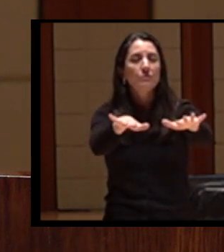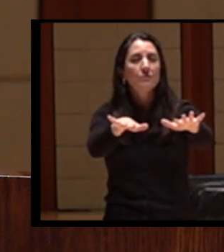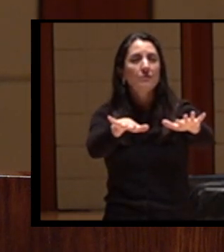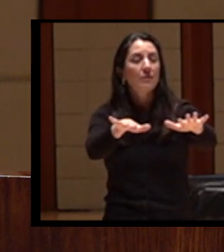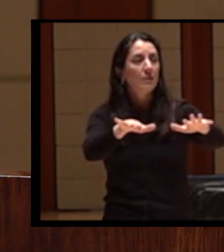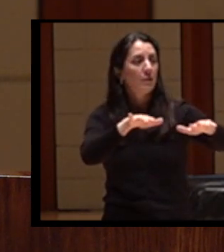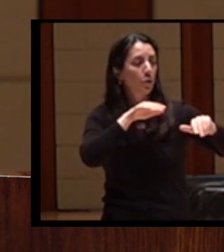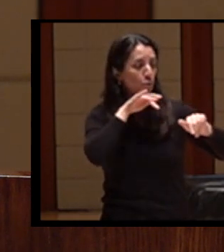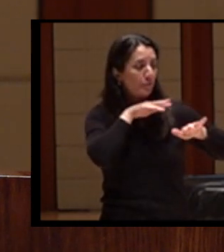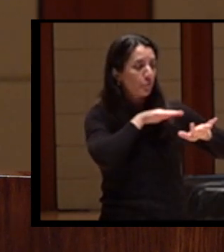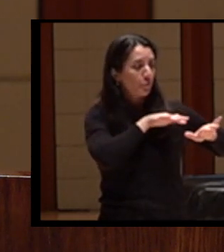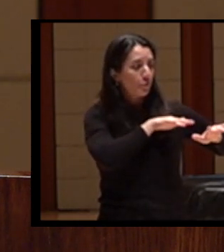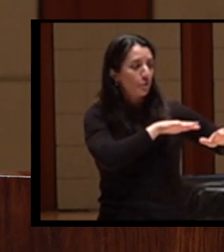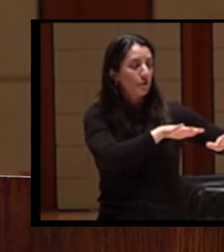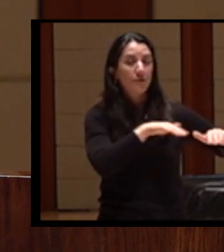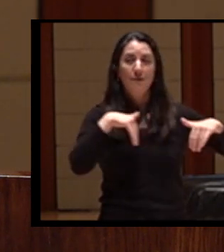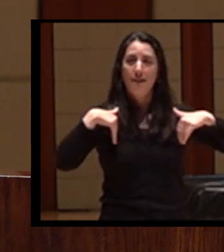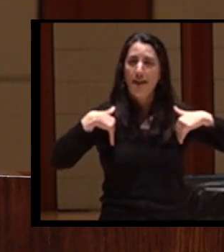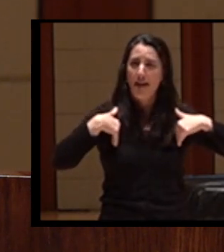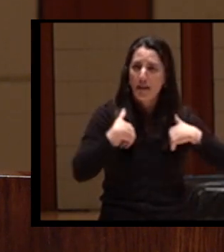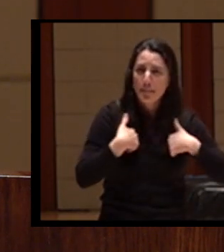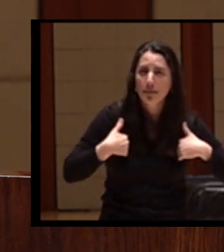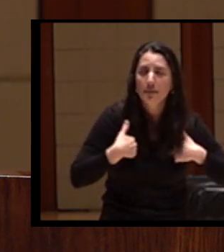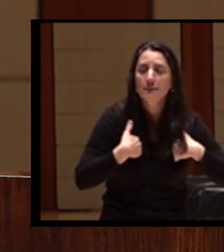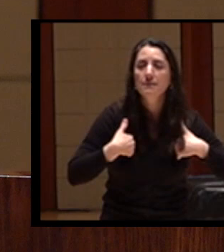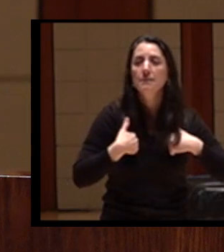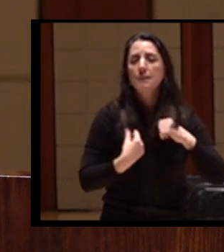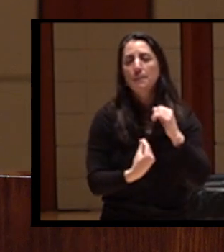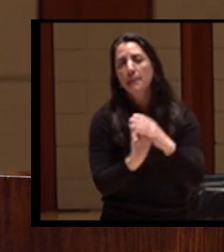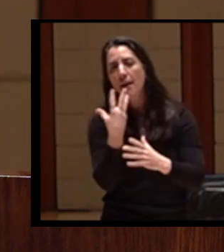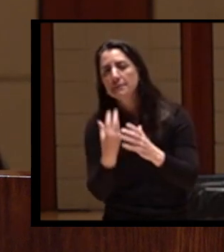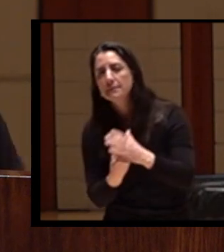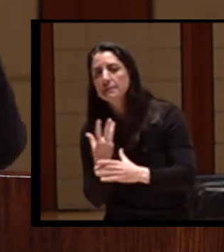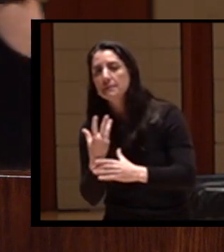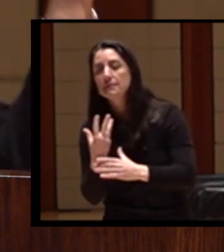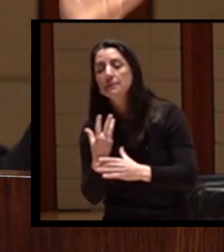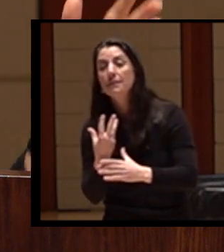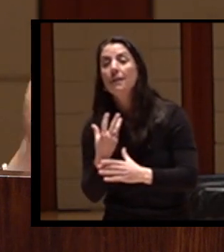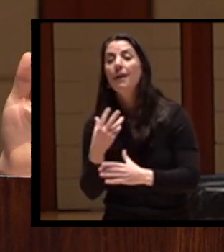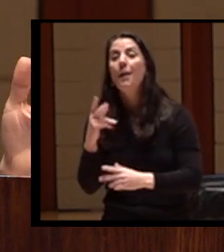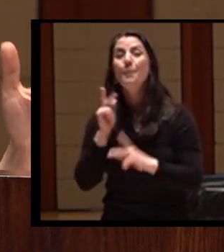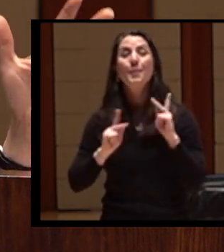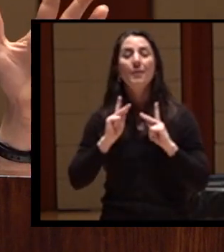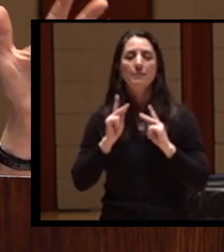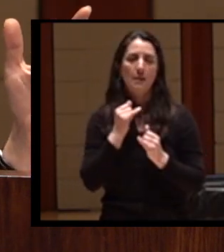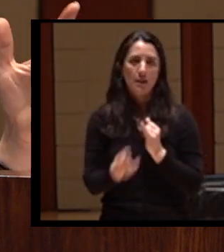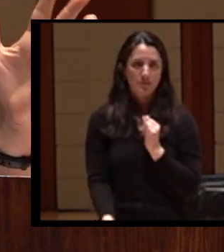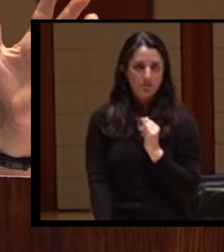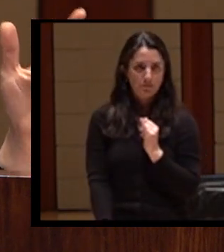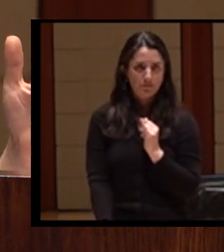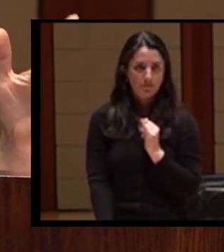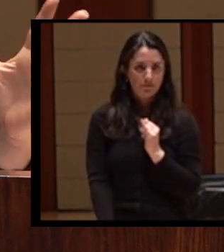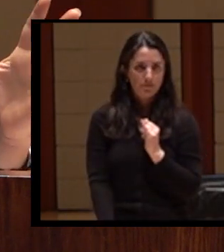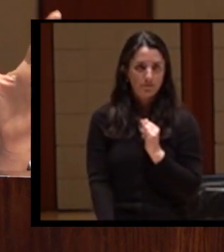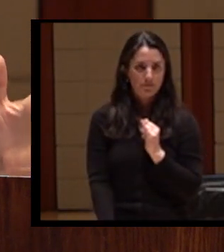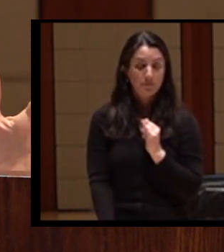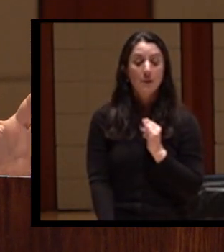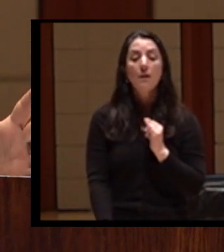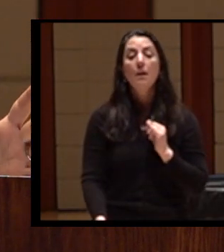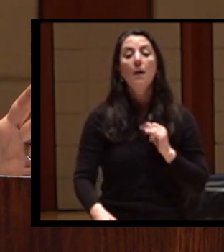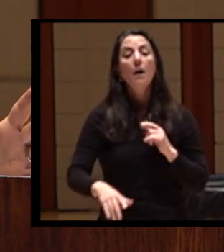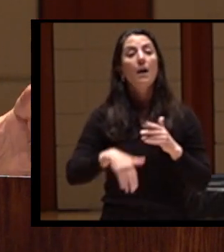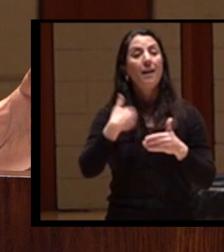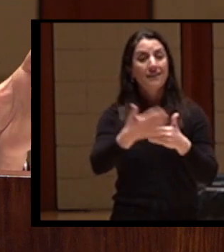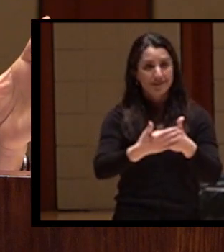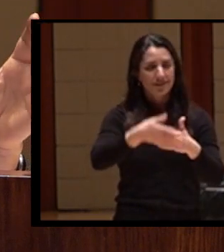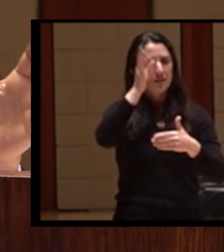and then made the people last. And the Creator told the people that all of creation was to live in balance with each other.